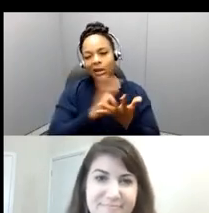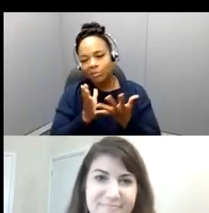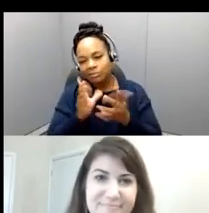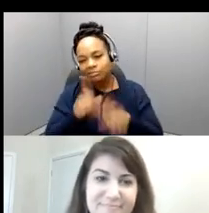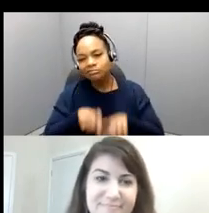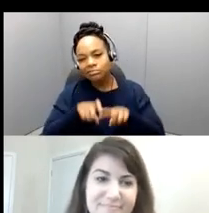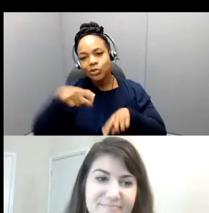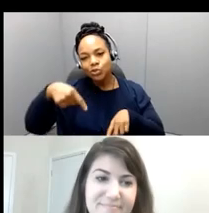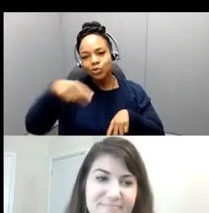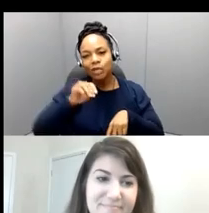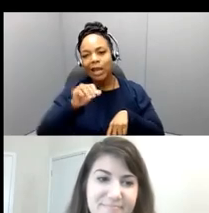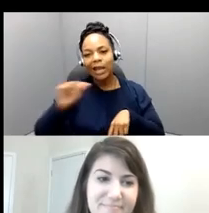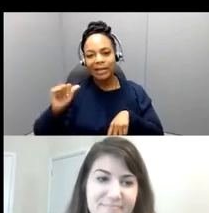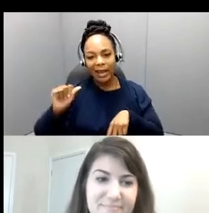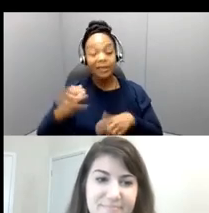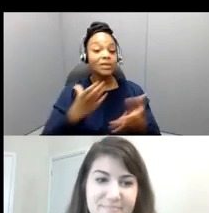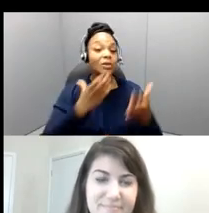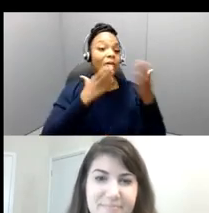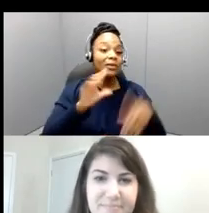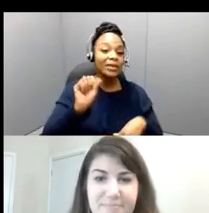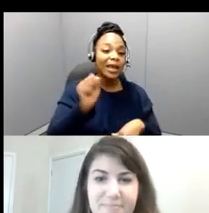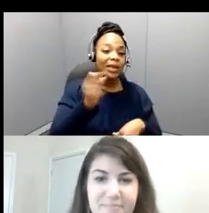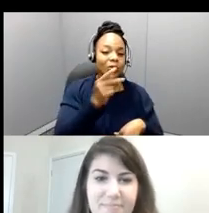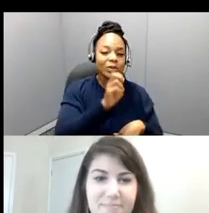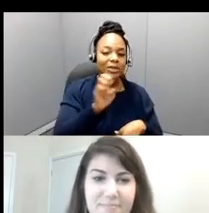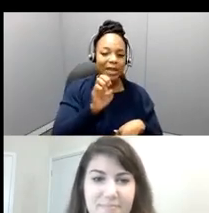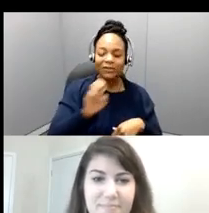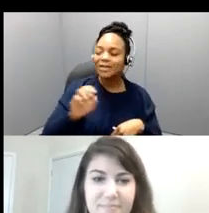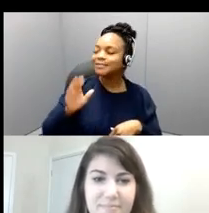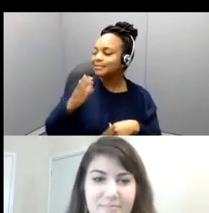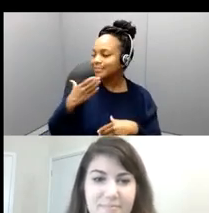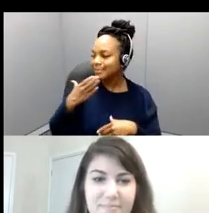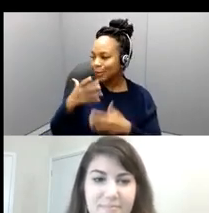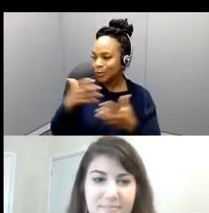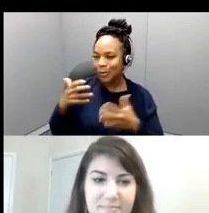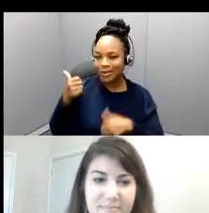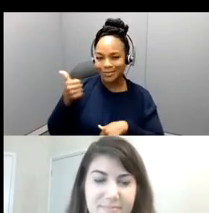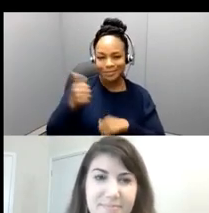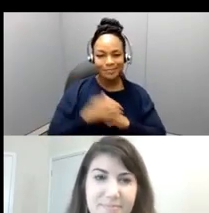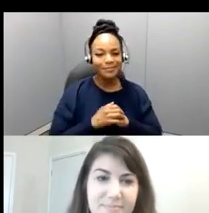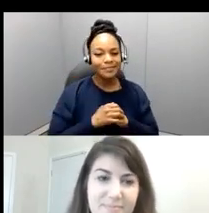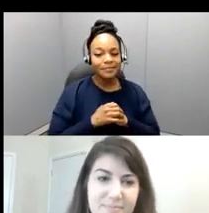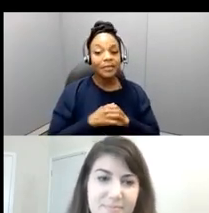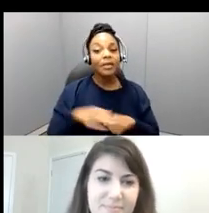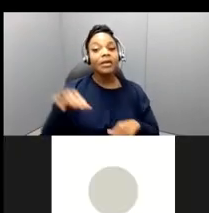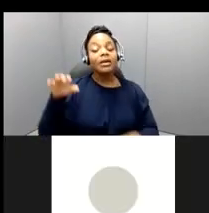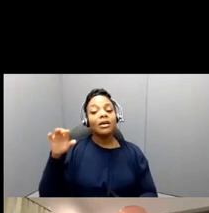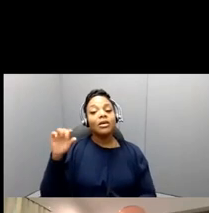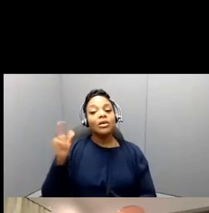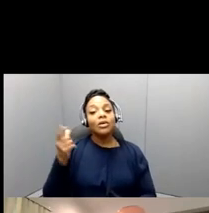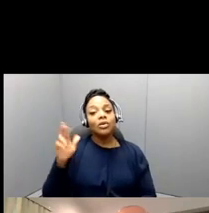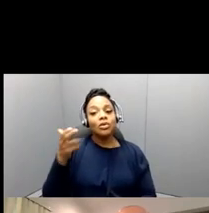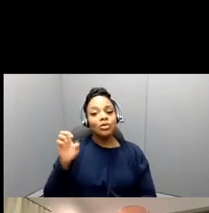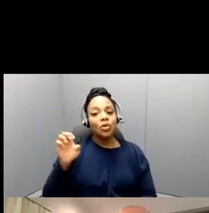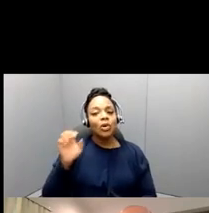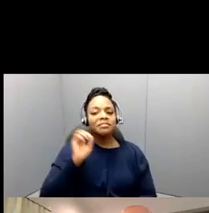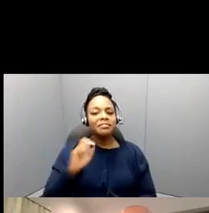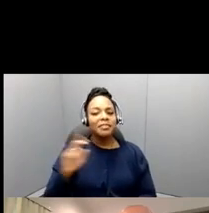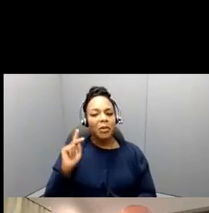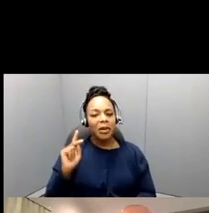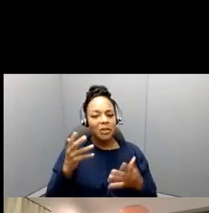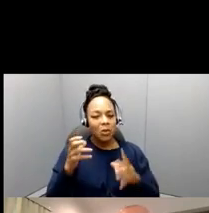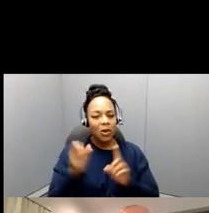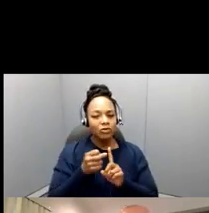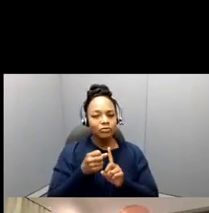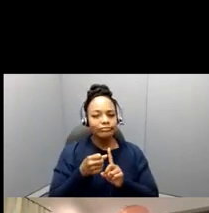Yeah. Okay. So I want to talk just a little bit about our program here and about AERA. I